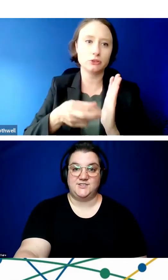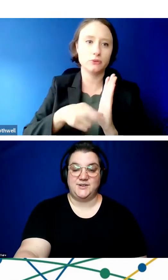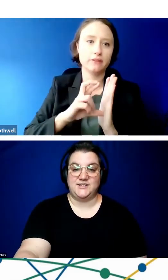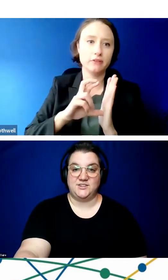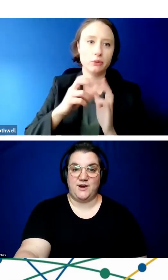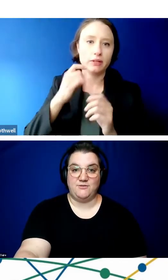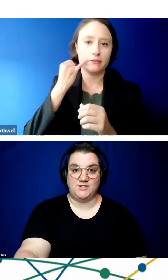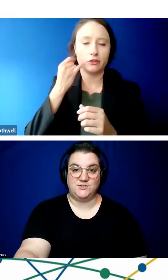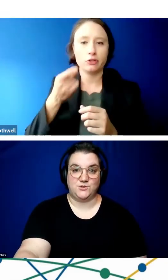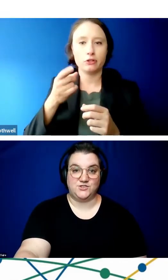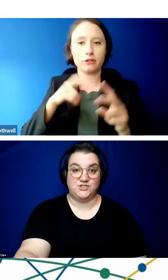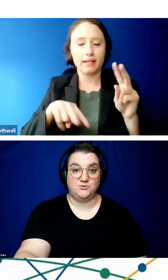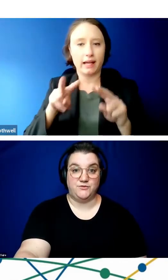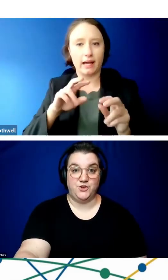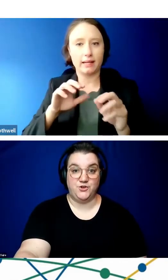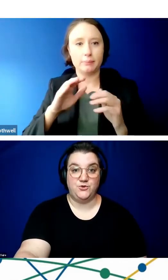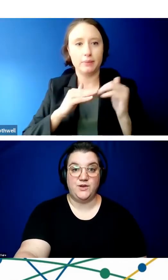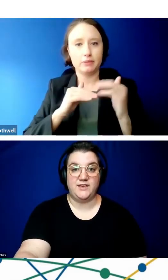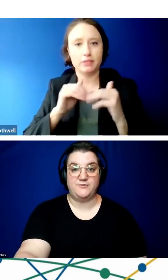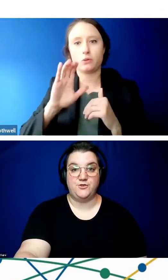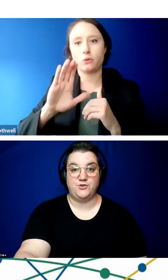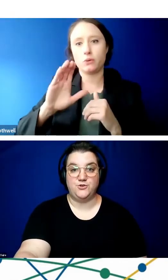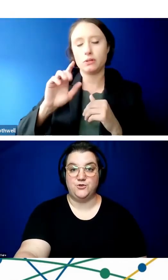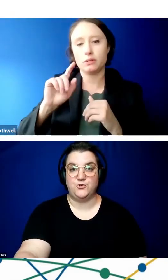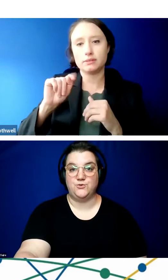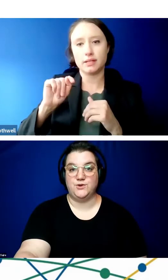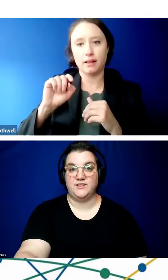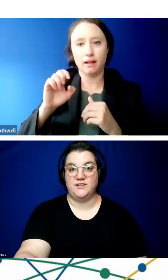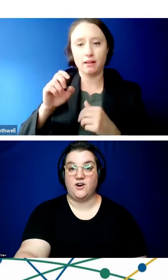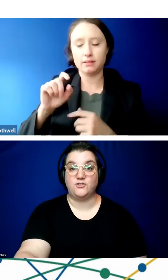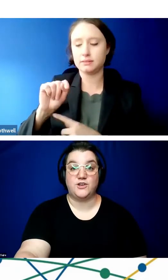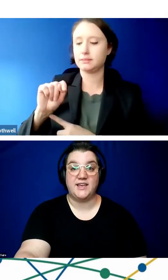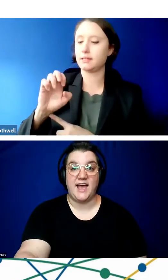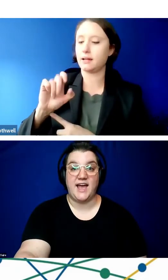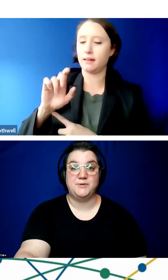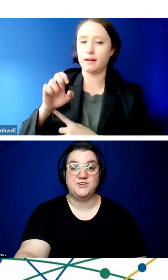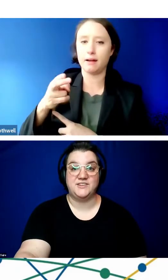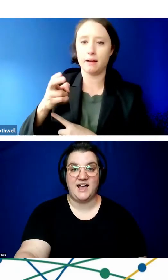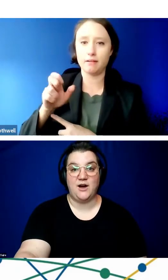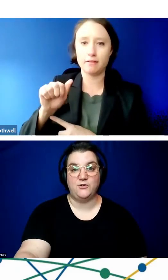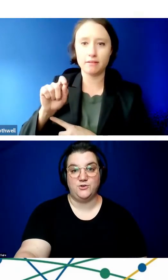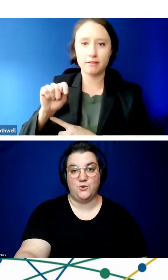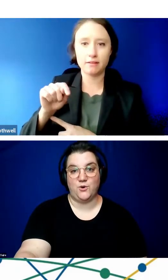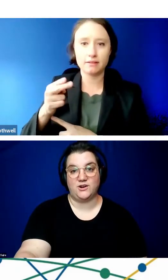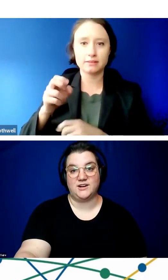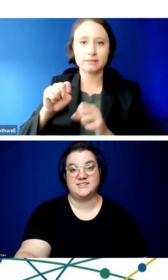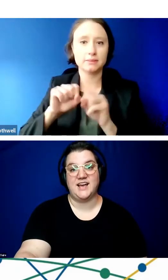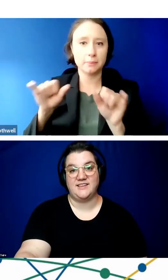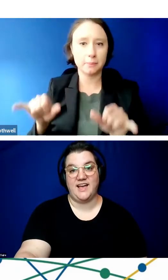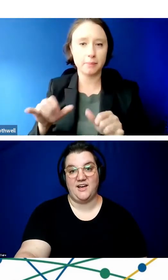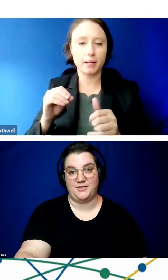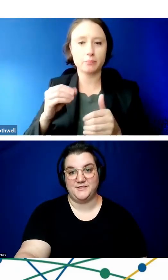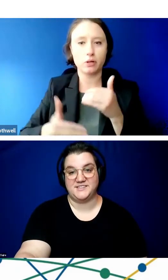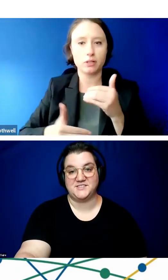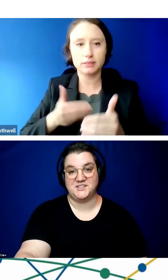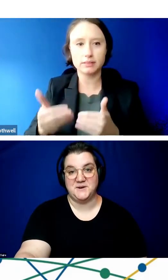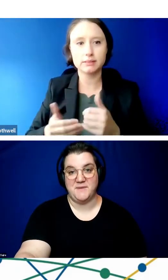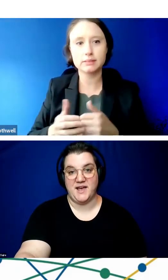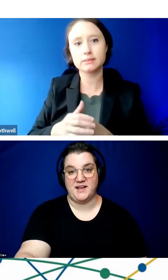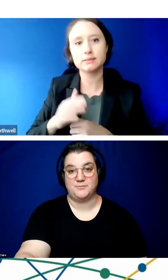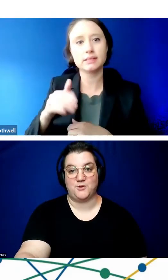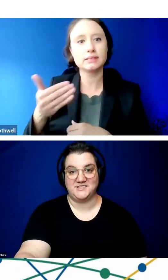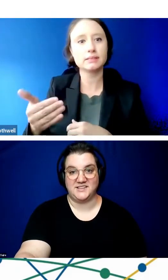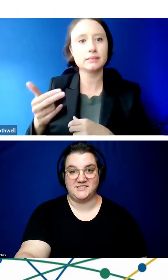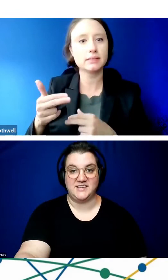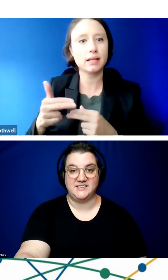So, it's a great resource to review if you are looking at building out your telehealth system